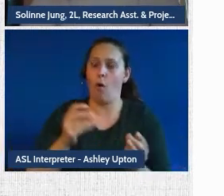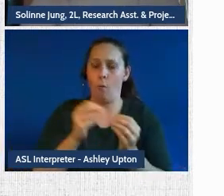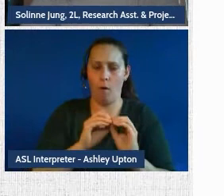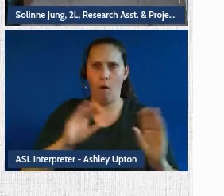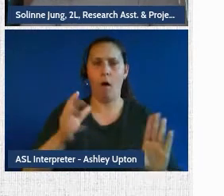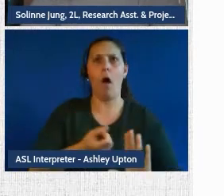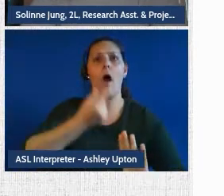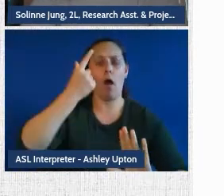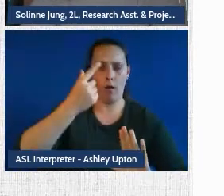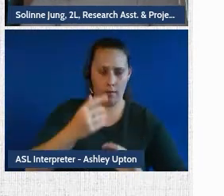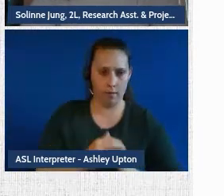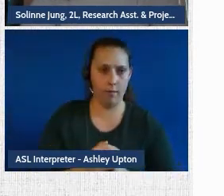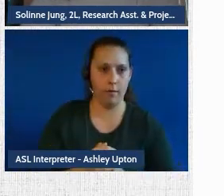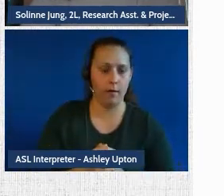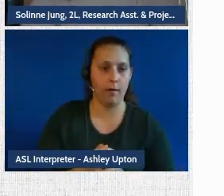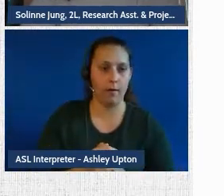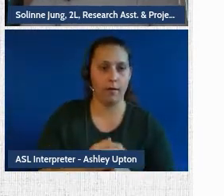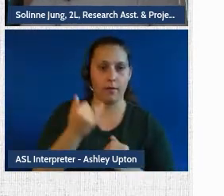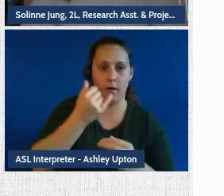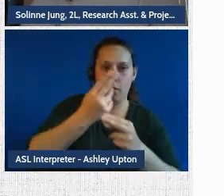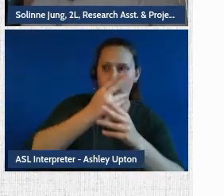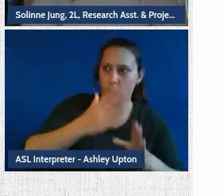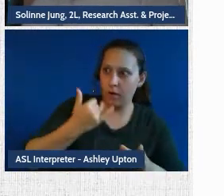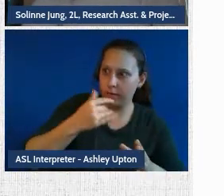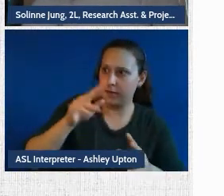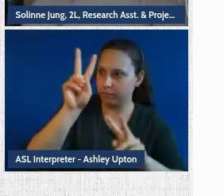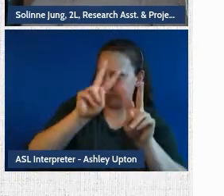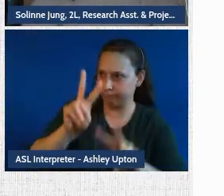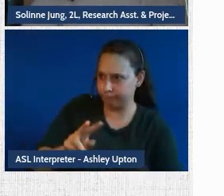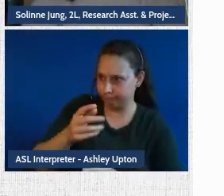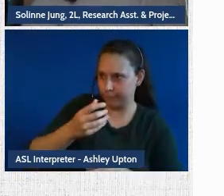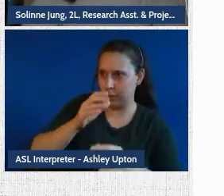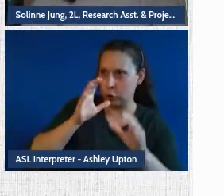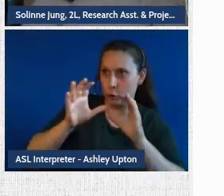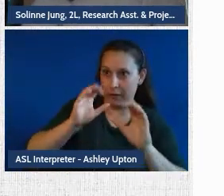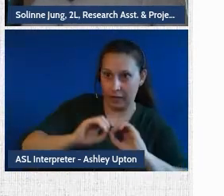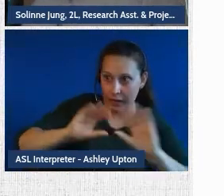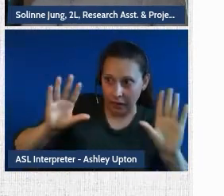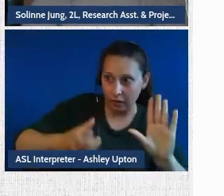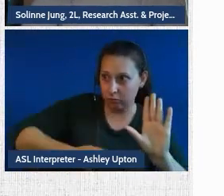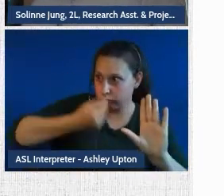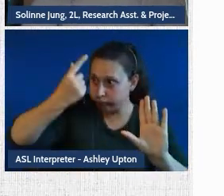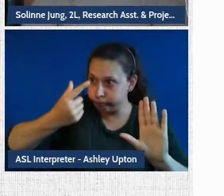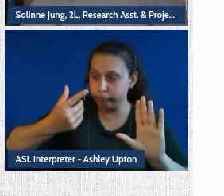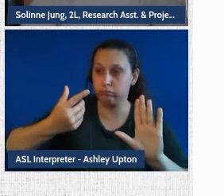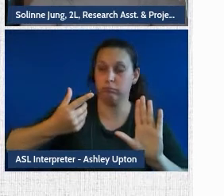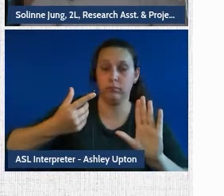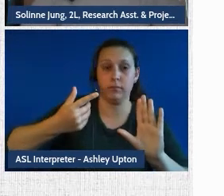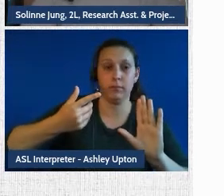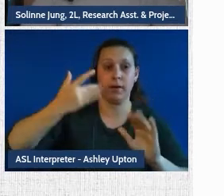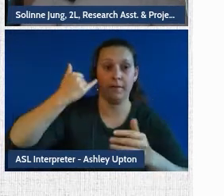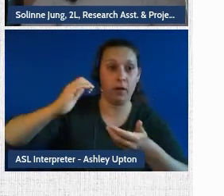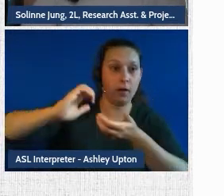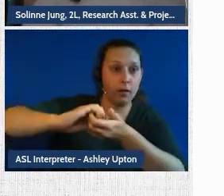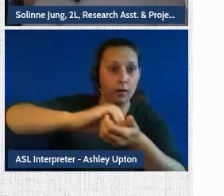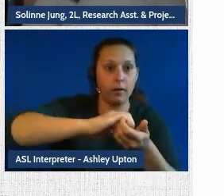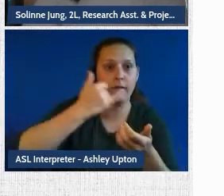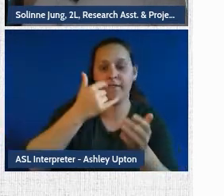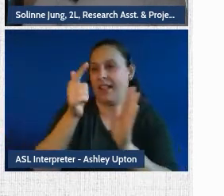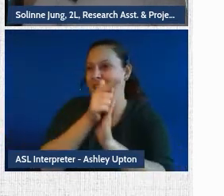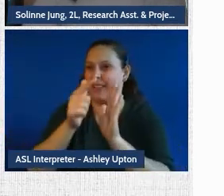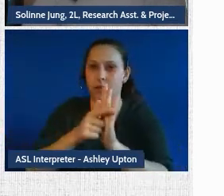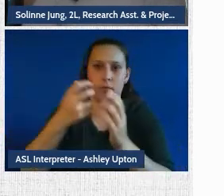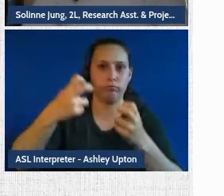a valuable output for the user of a report that can be easily communicated and also with partnerships, a way to deter potential legal issues for